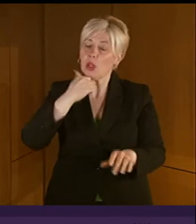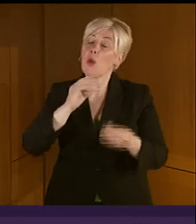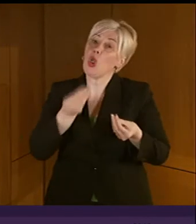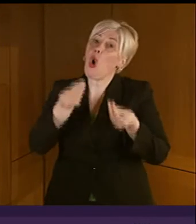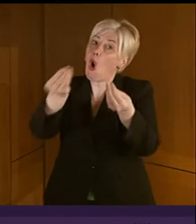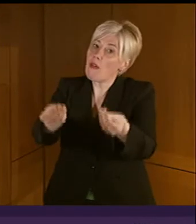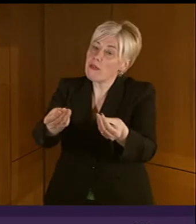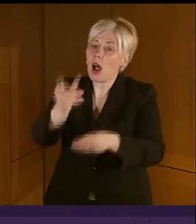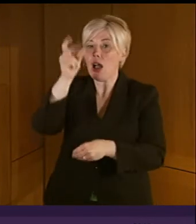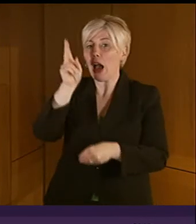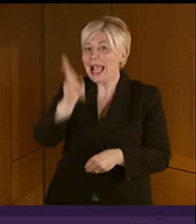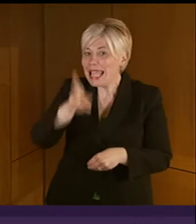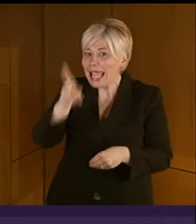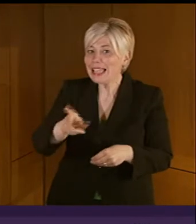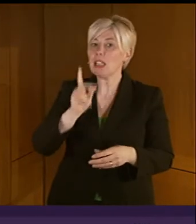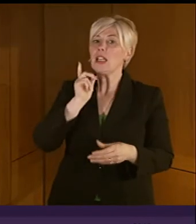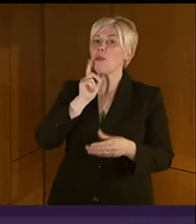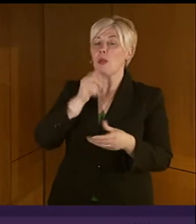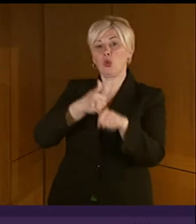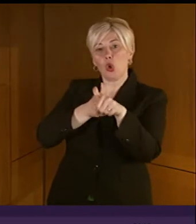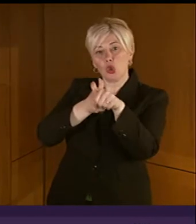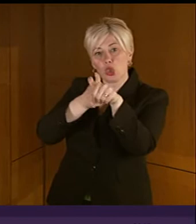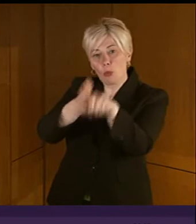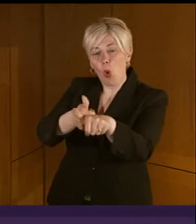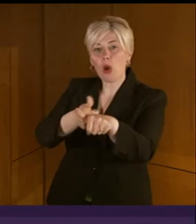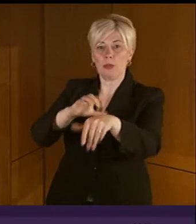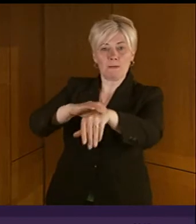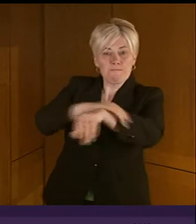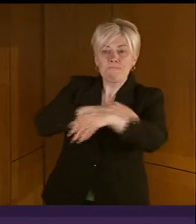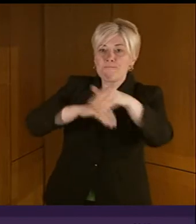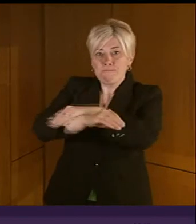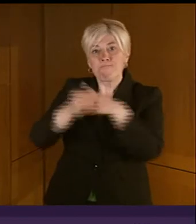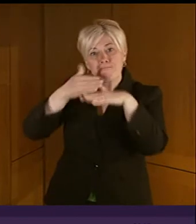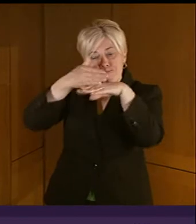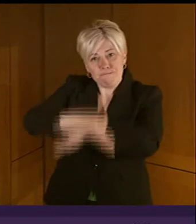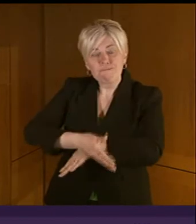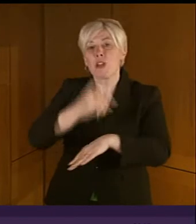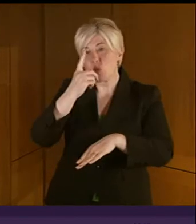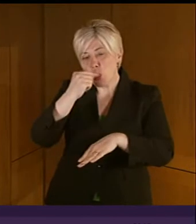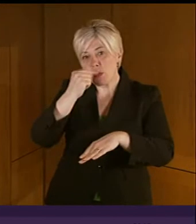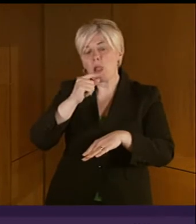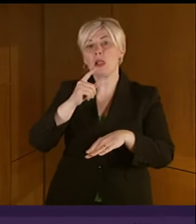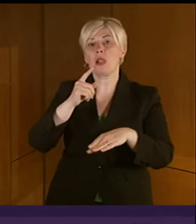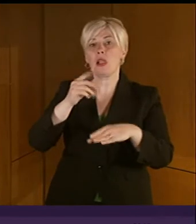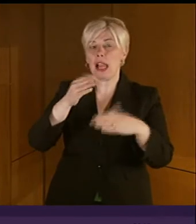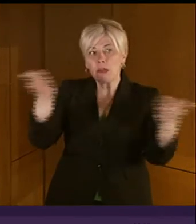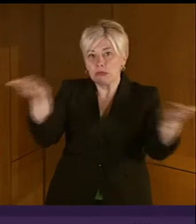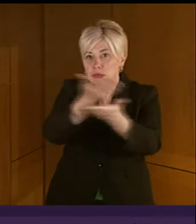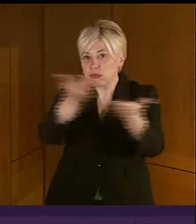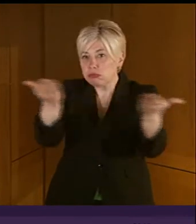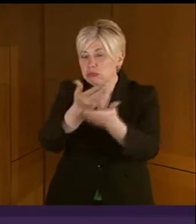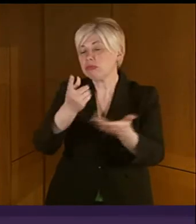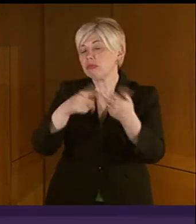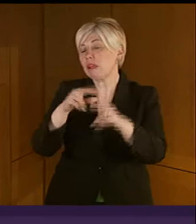civil servants and officials support to be as proactive as possible, indeed brokerage if that is so required.